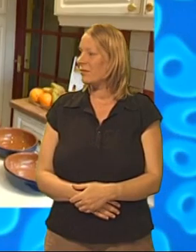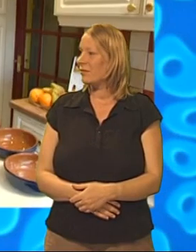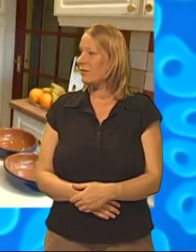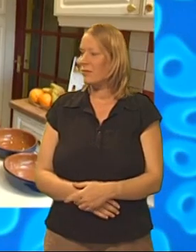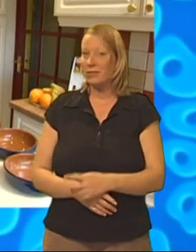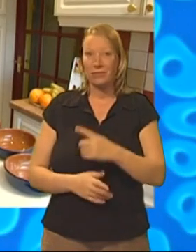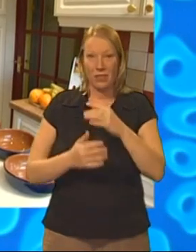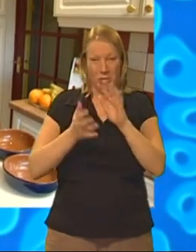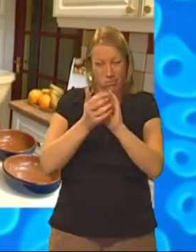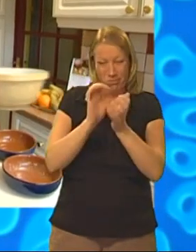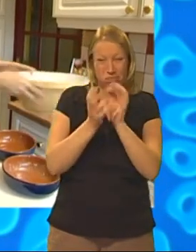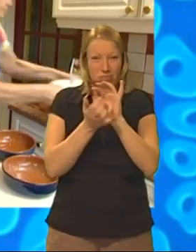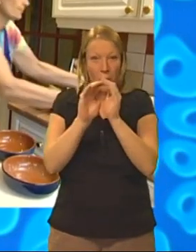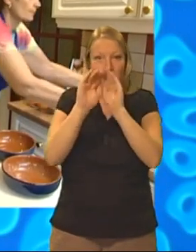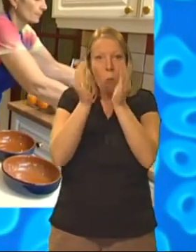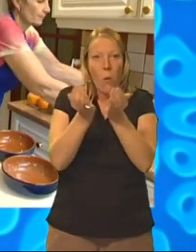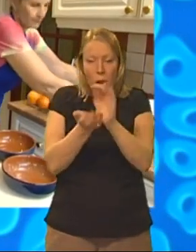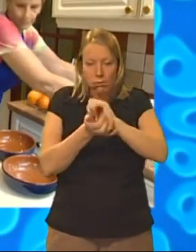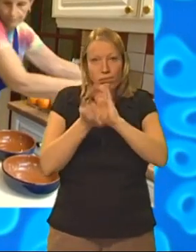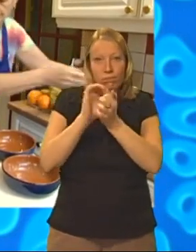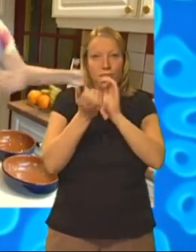It's mixed together into a ball.